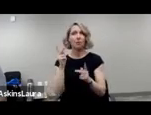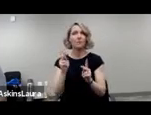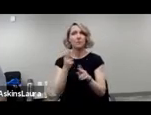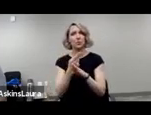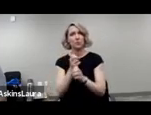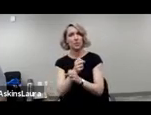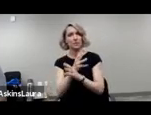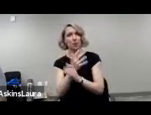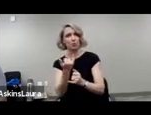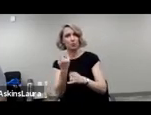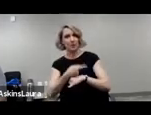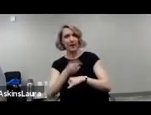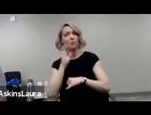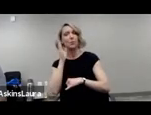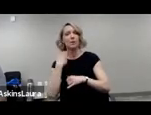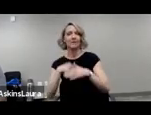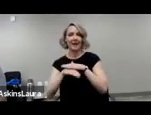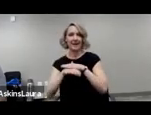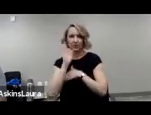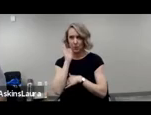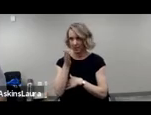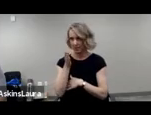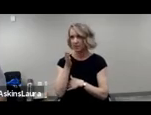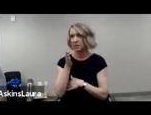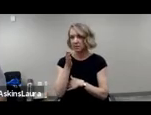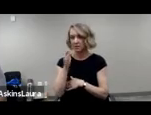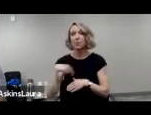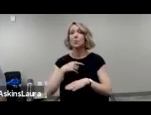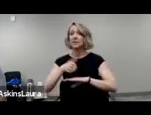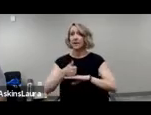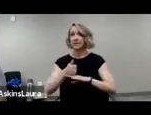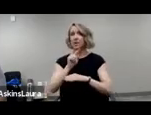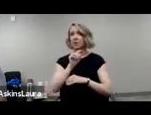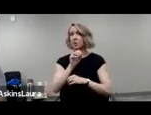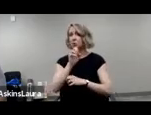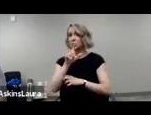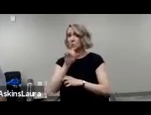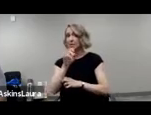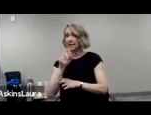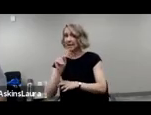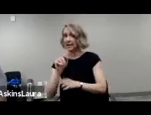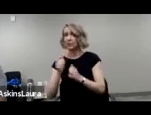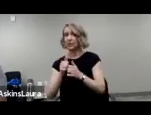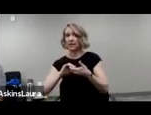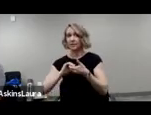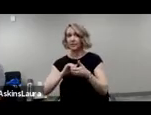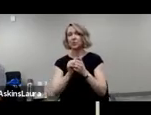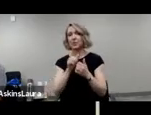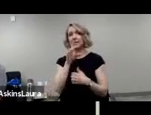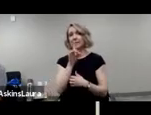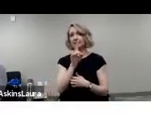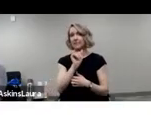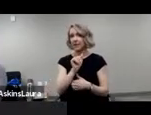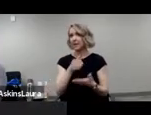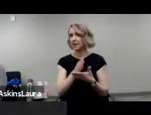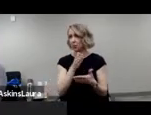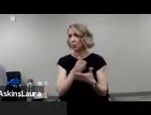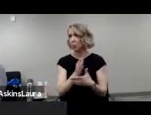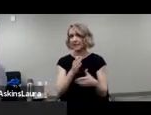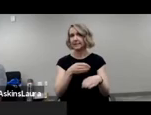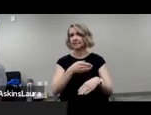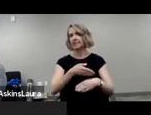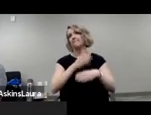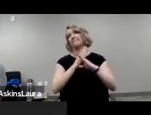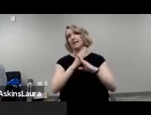on the webinar. We did that toolkit in collaboration with Disability Rights Education and Defense Fund in